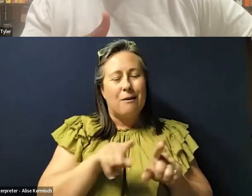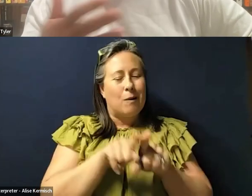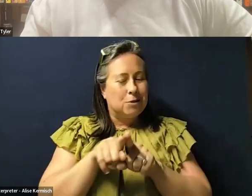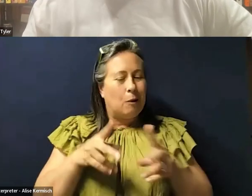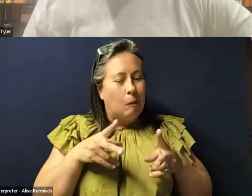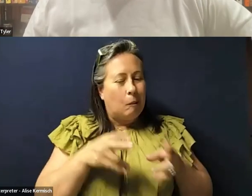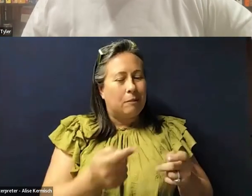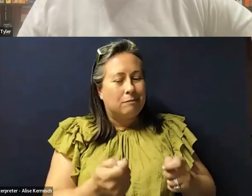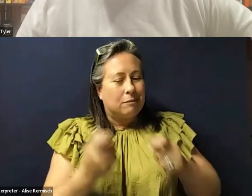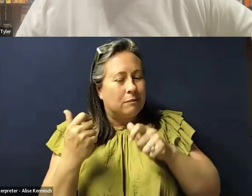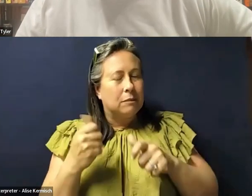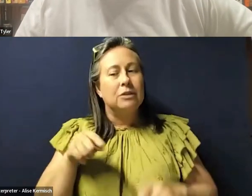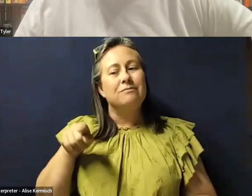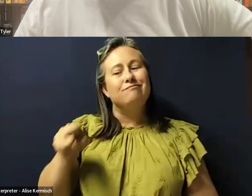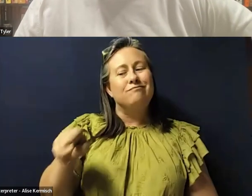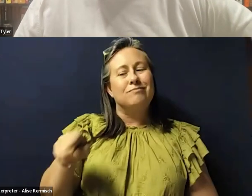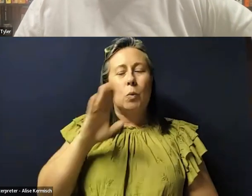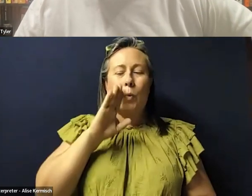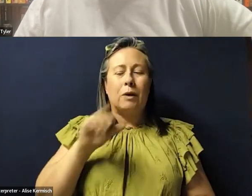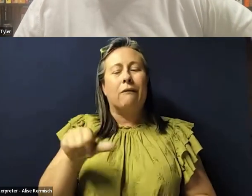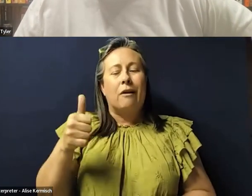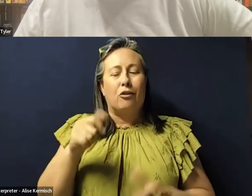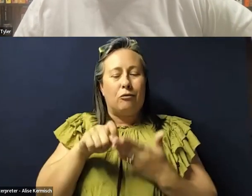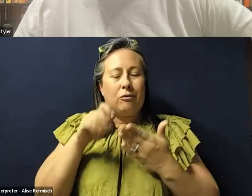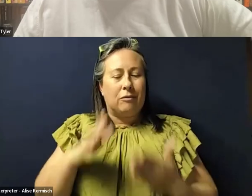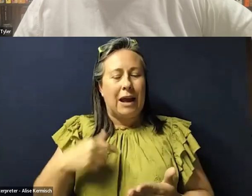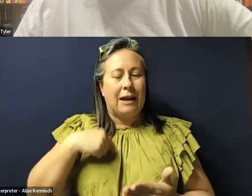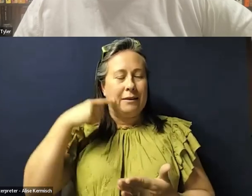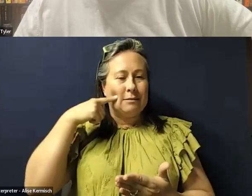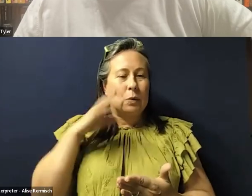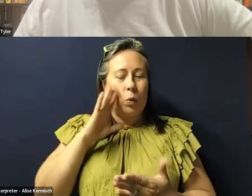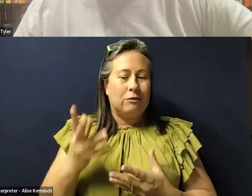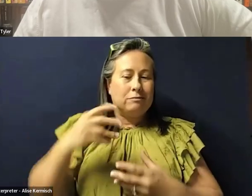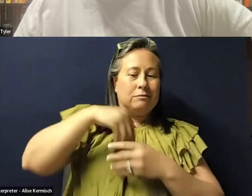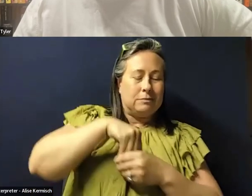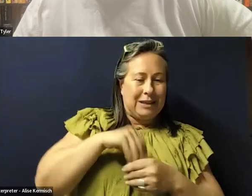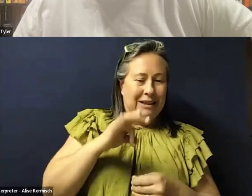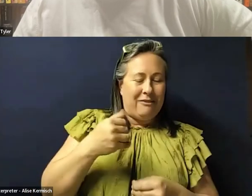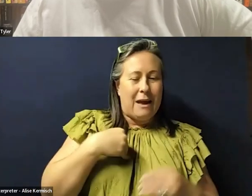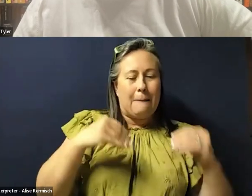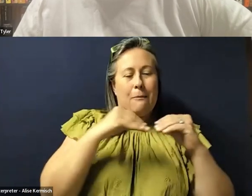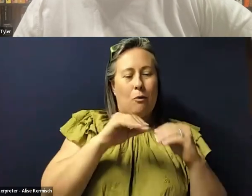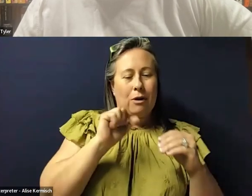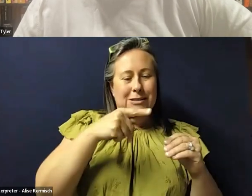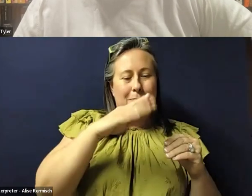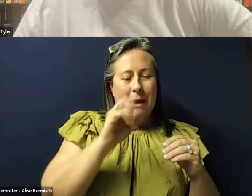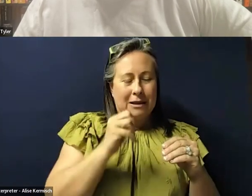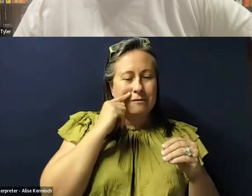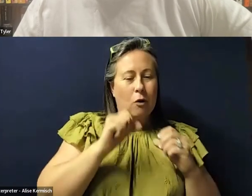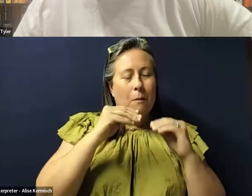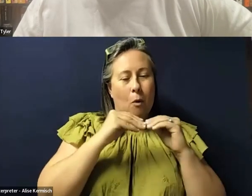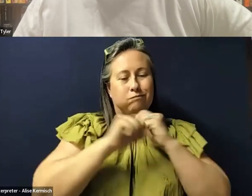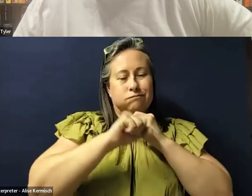So cut. So she would have been another writer whose work I think would, um, I would have included had I had the space to write for a longer,